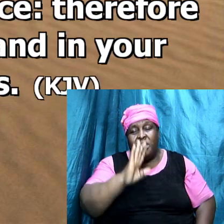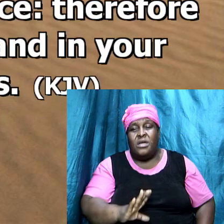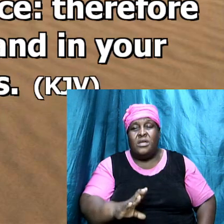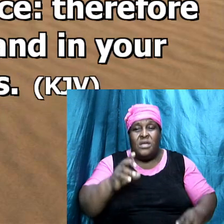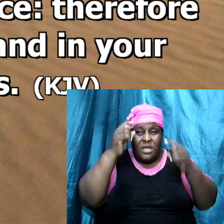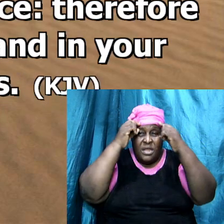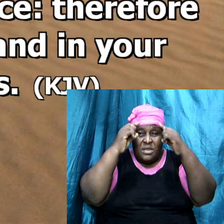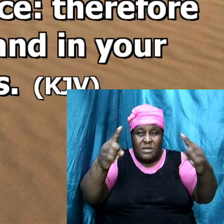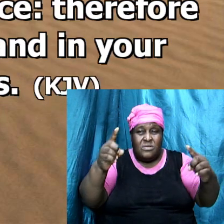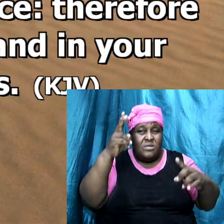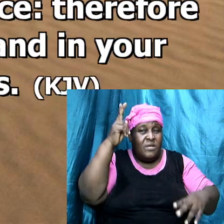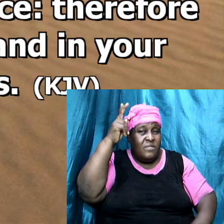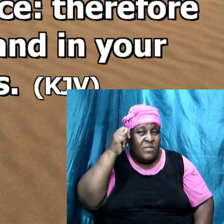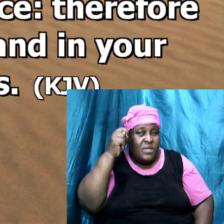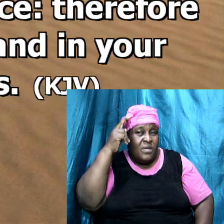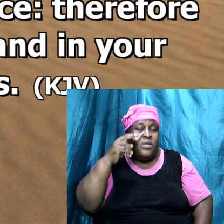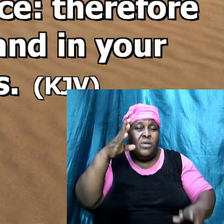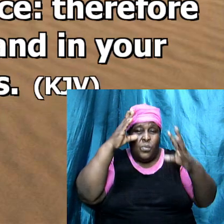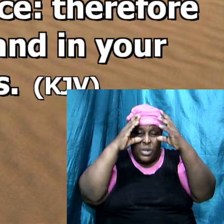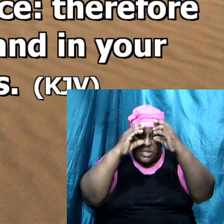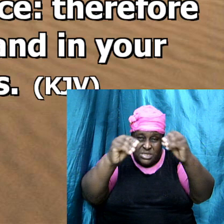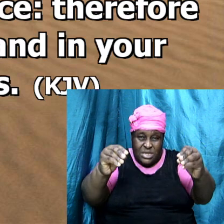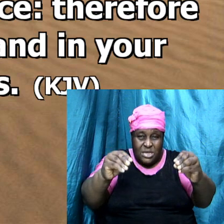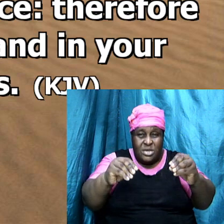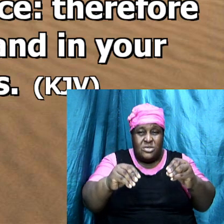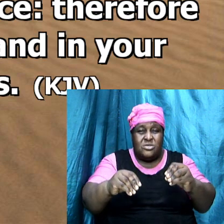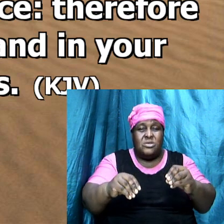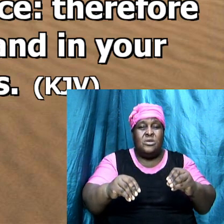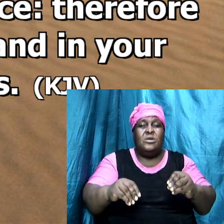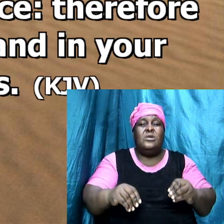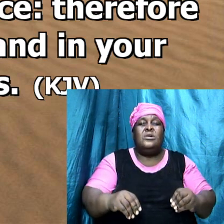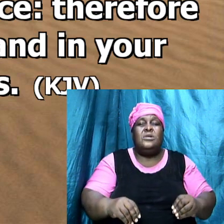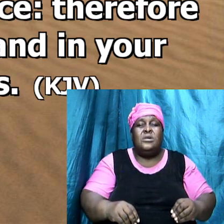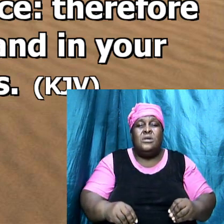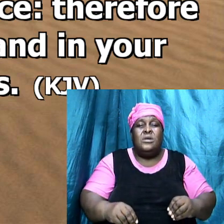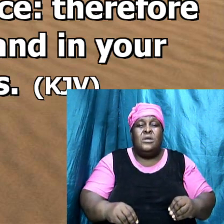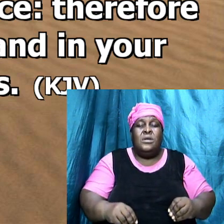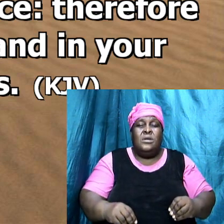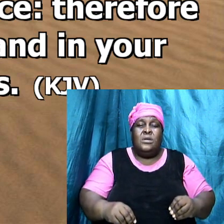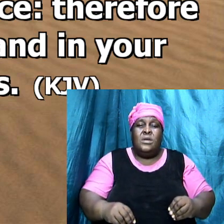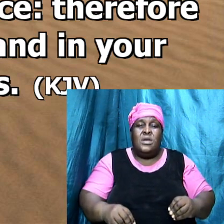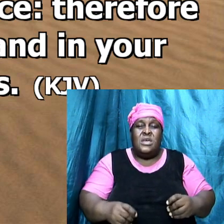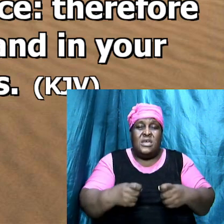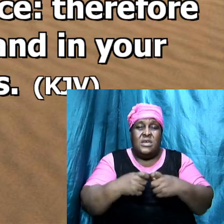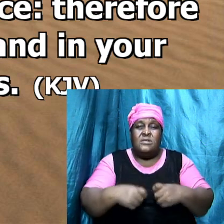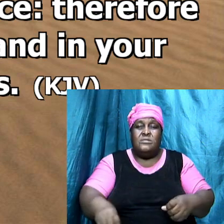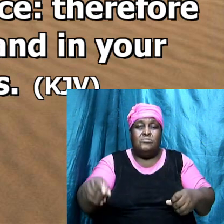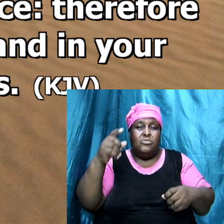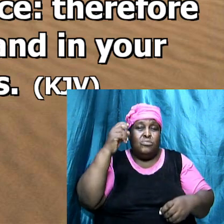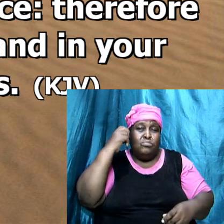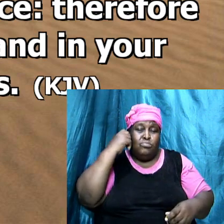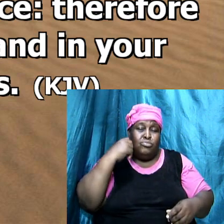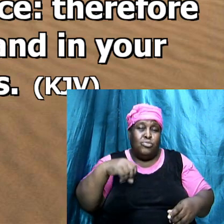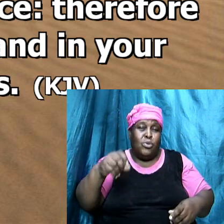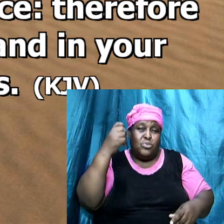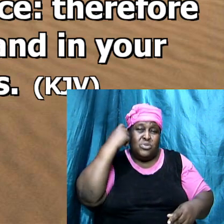doctrine of Balaam will teach, let us also find 1 Corinthians 6 from 9 through to 11.